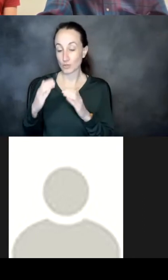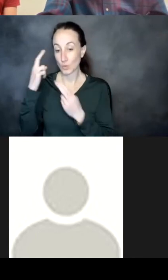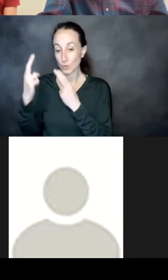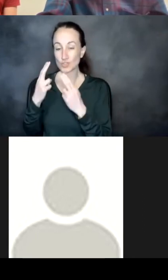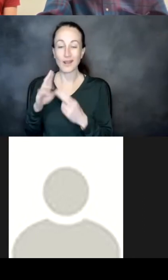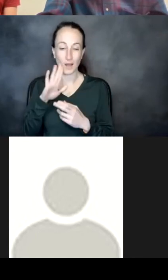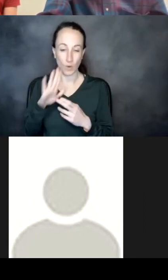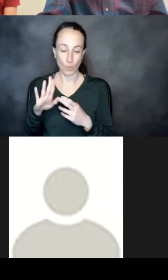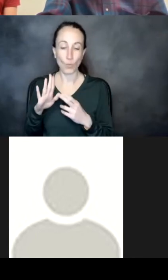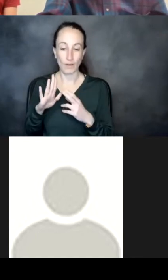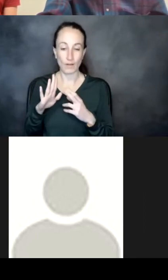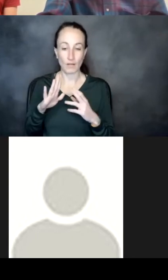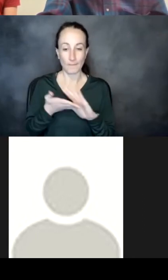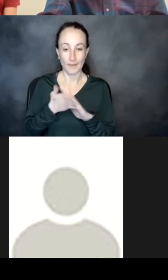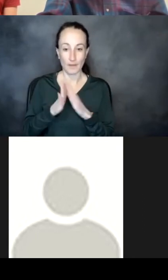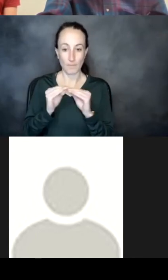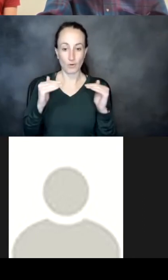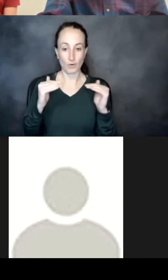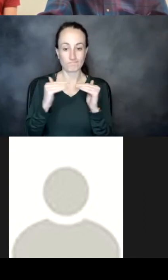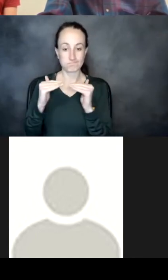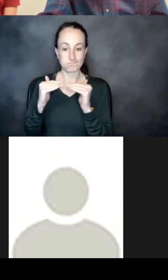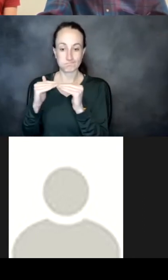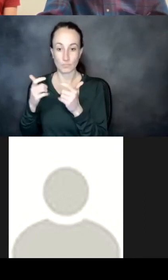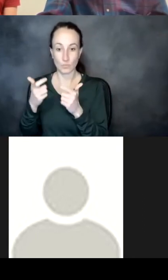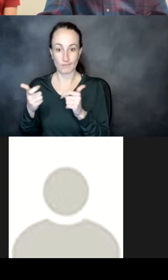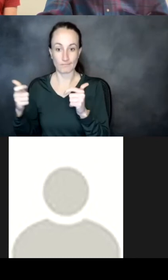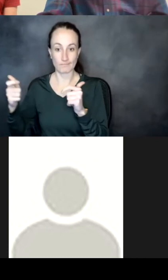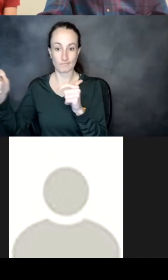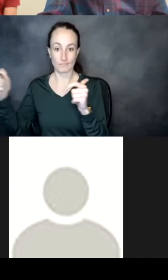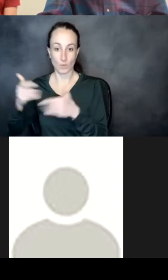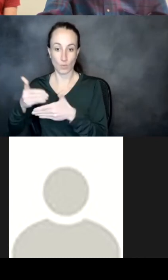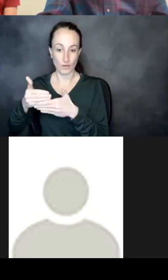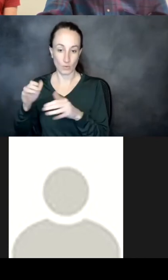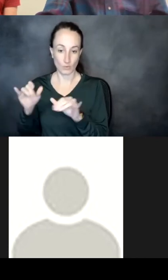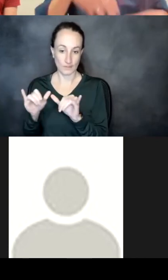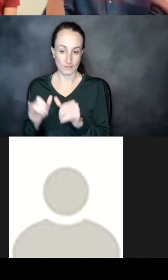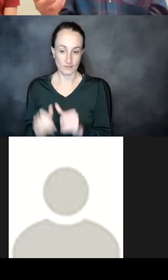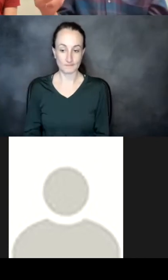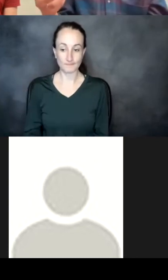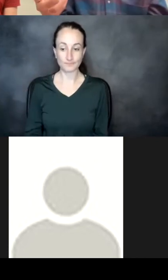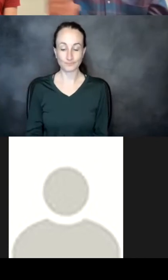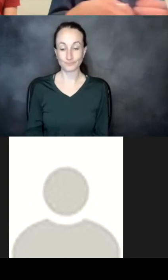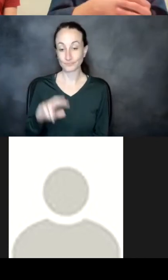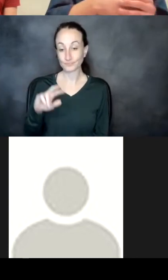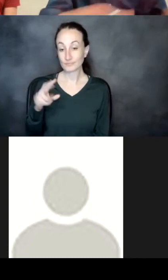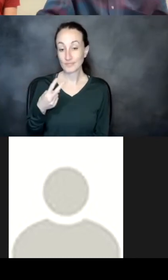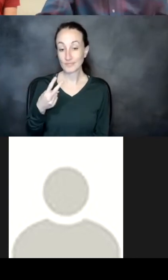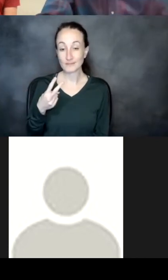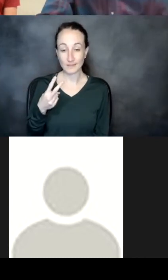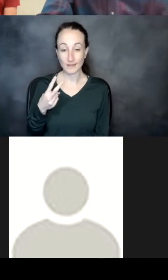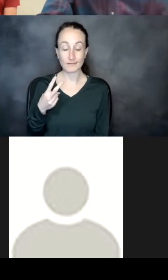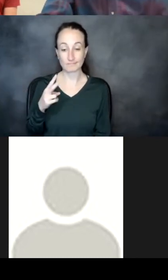out as we go to larger window sizes and then um the second benchmark that we did is just